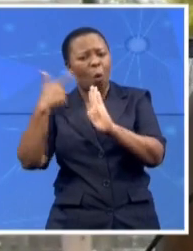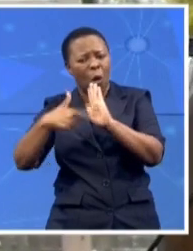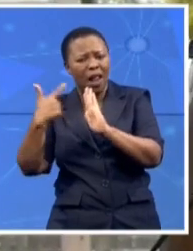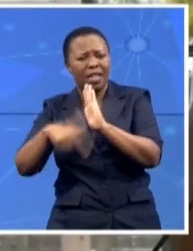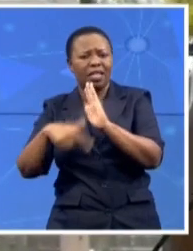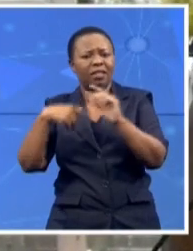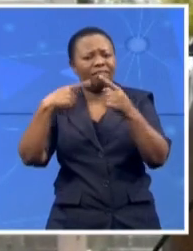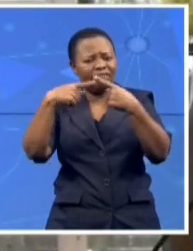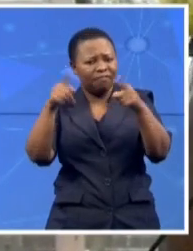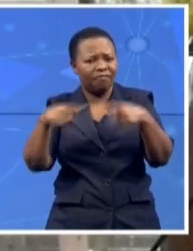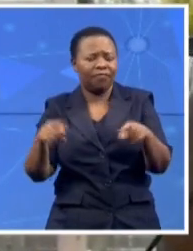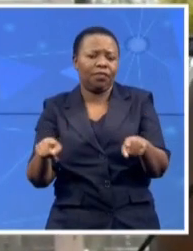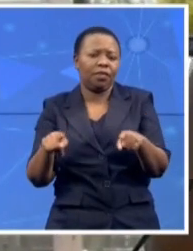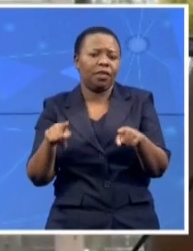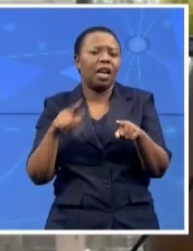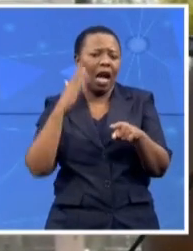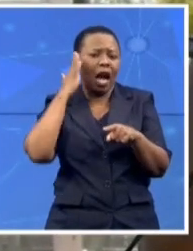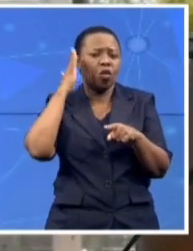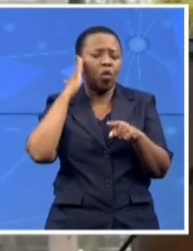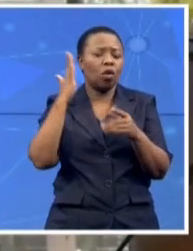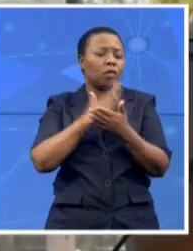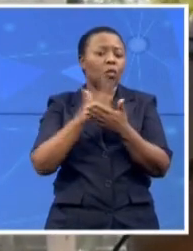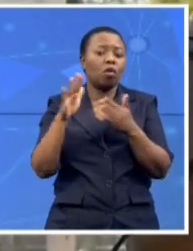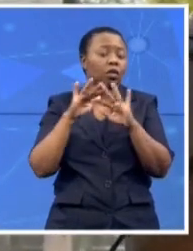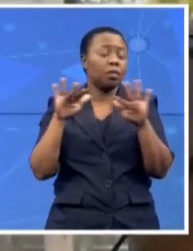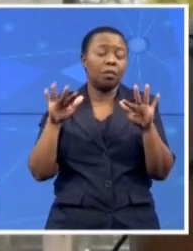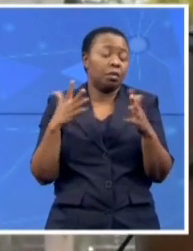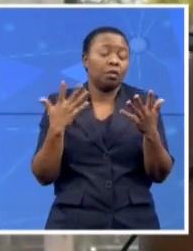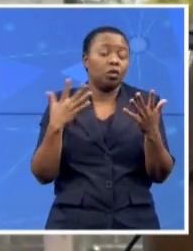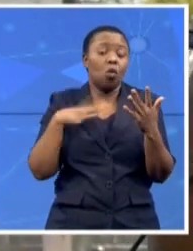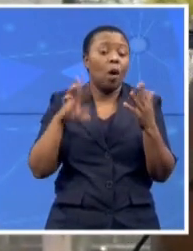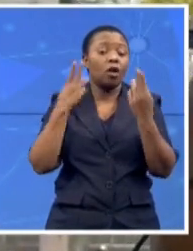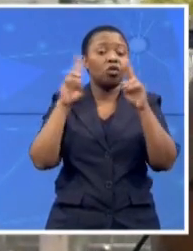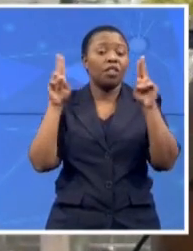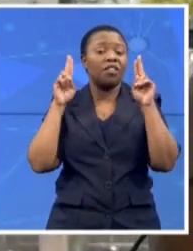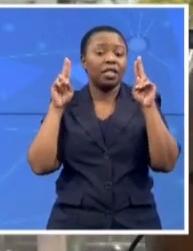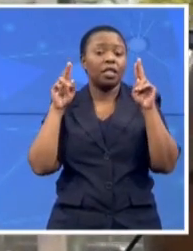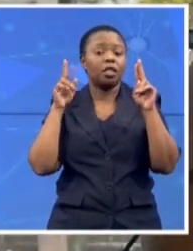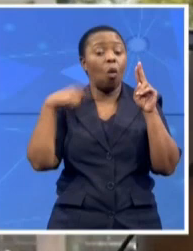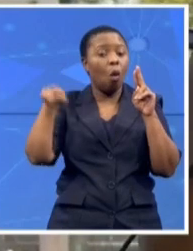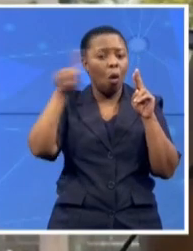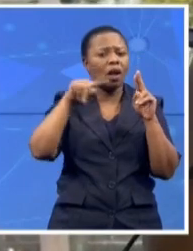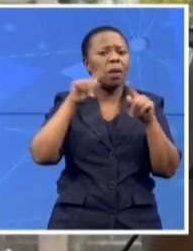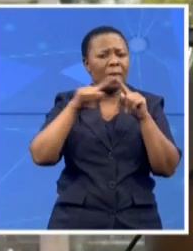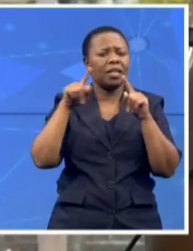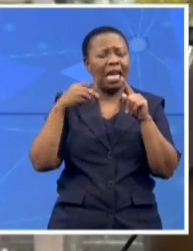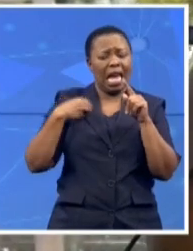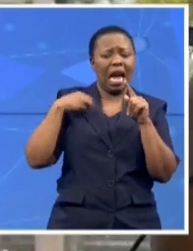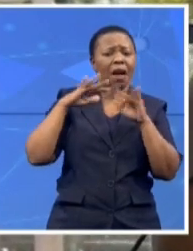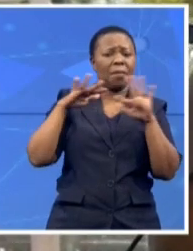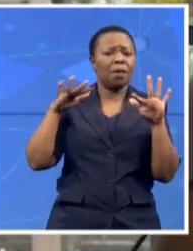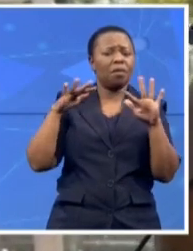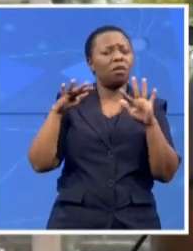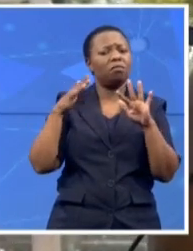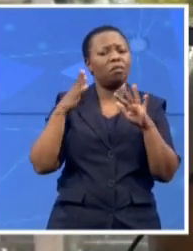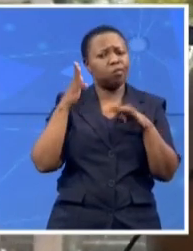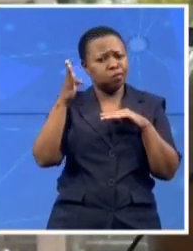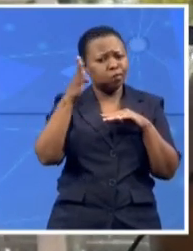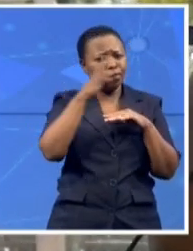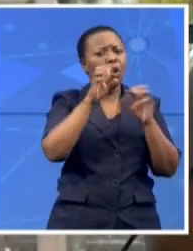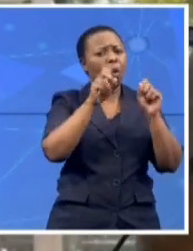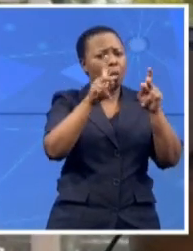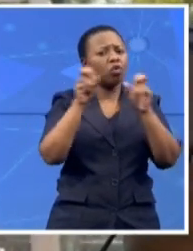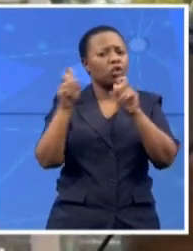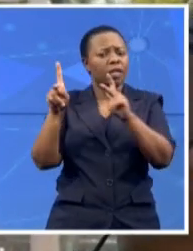only go to university. So young people still have a space where they can still be able to be self-employed. And some of